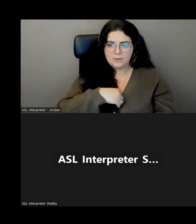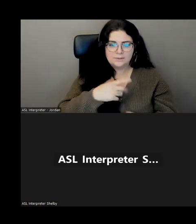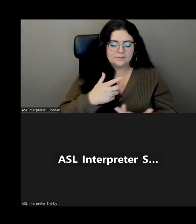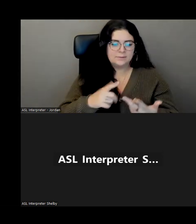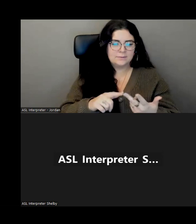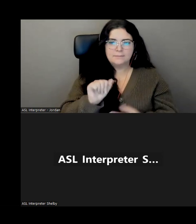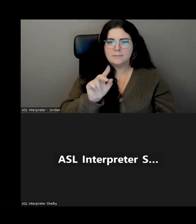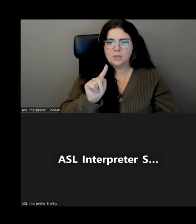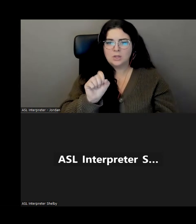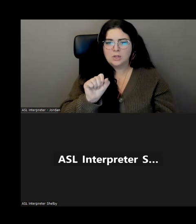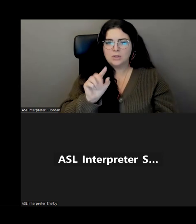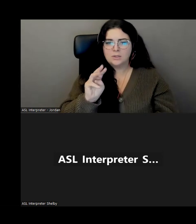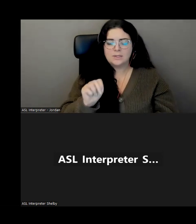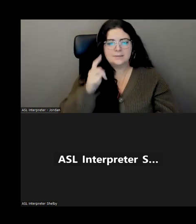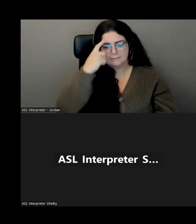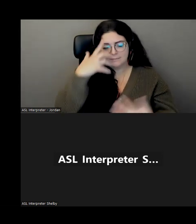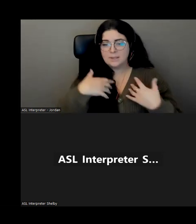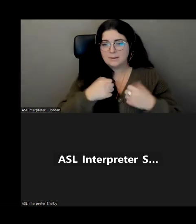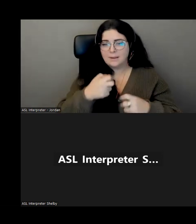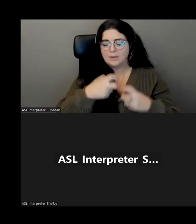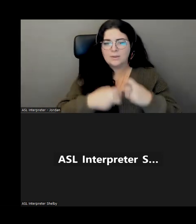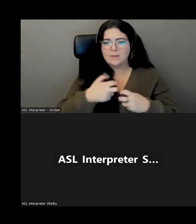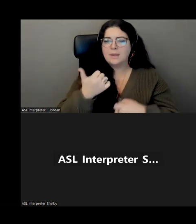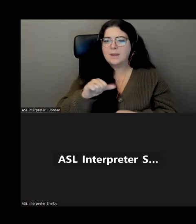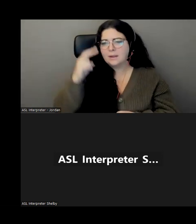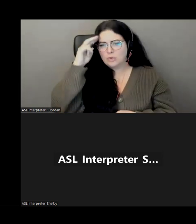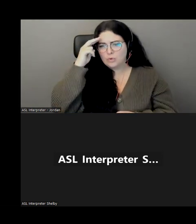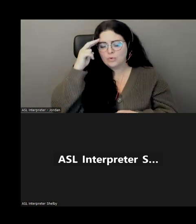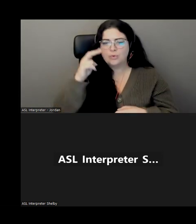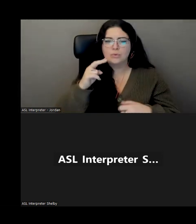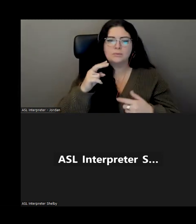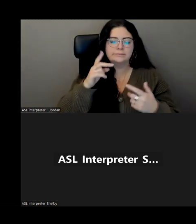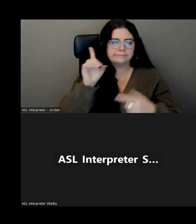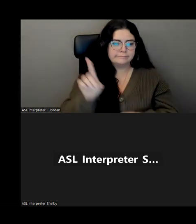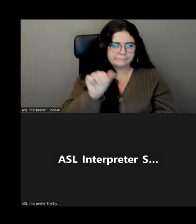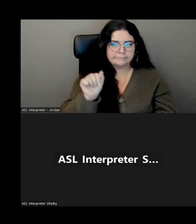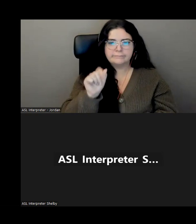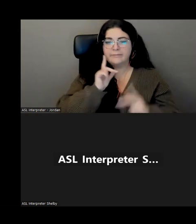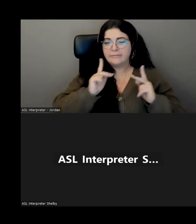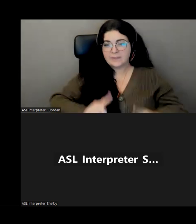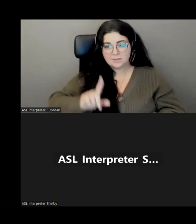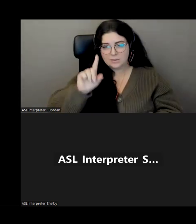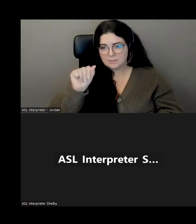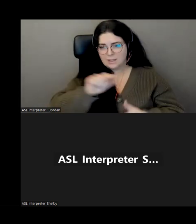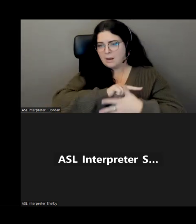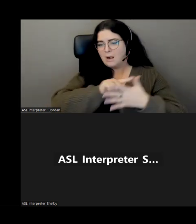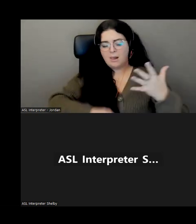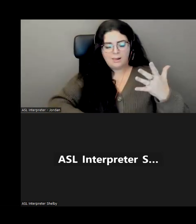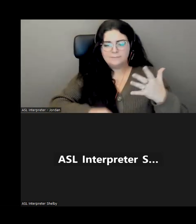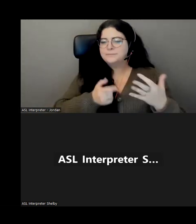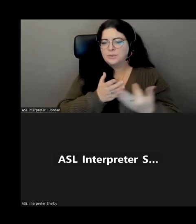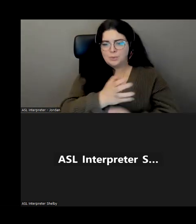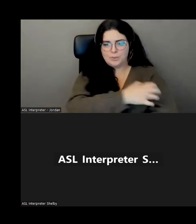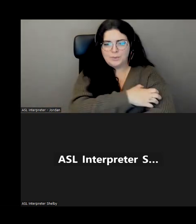disorders, mental health issues, individuals with physical disabilities, all are served through